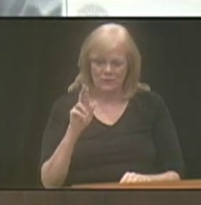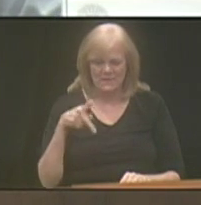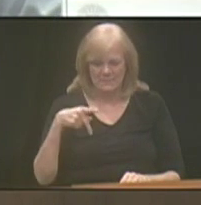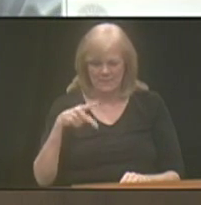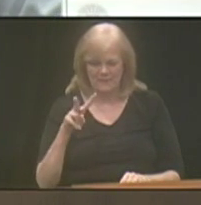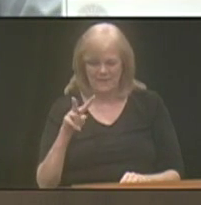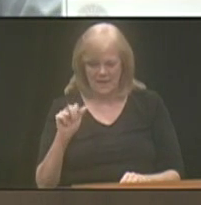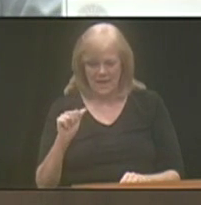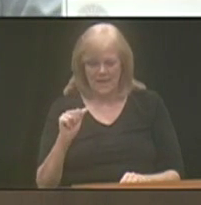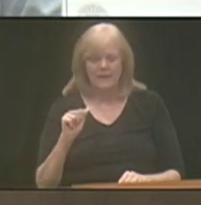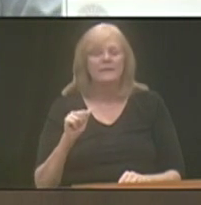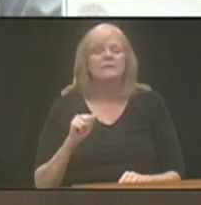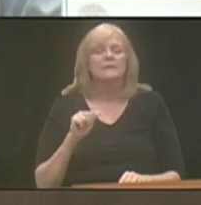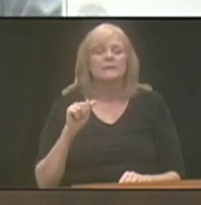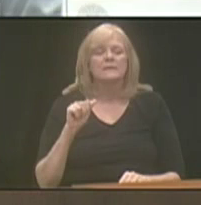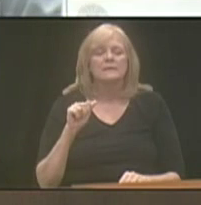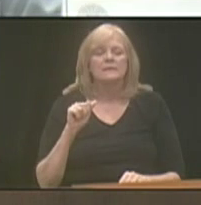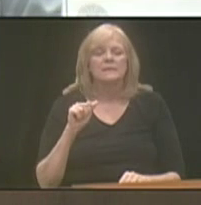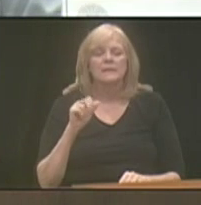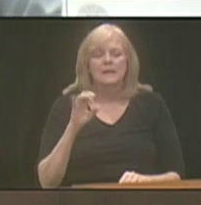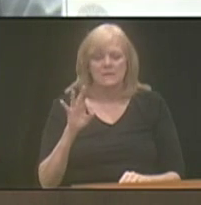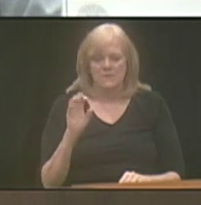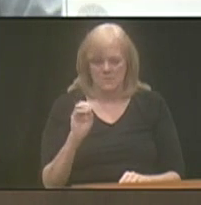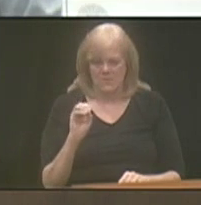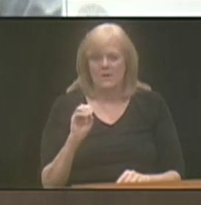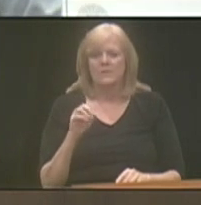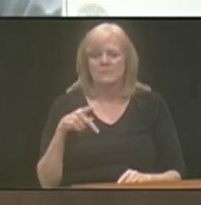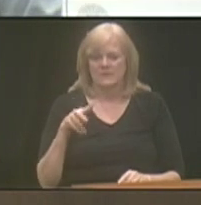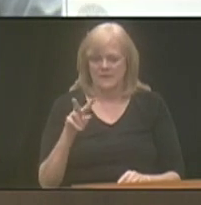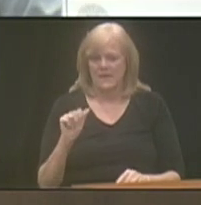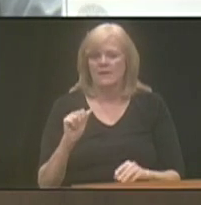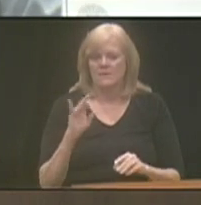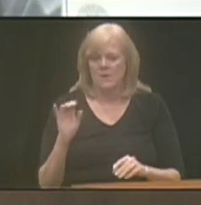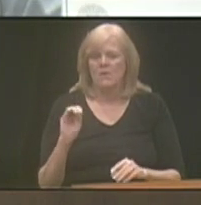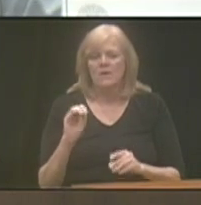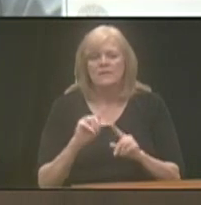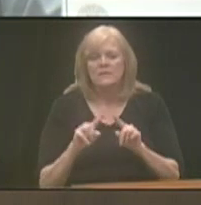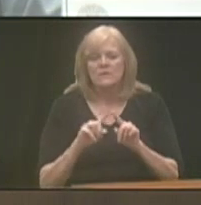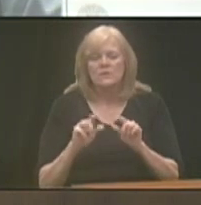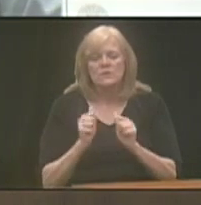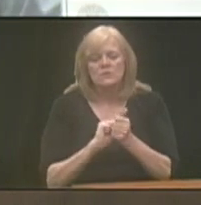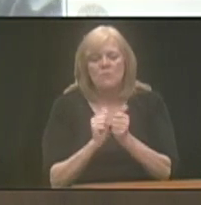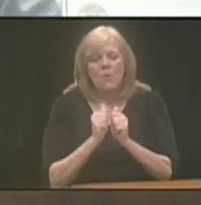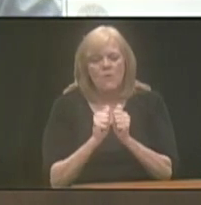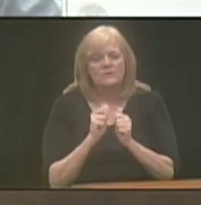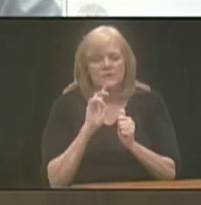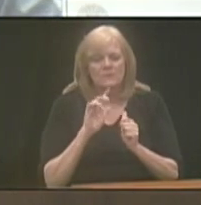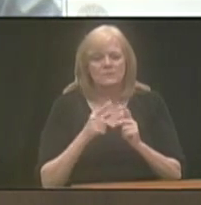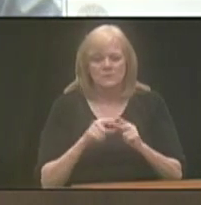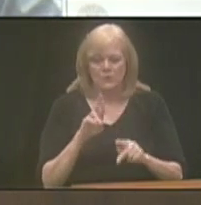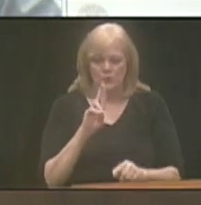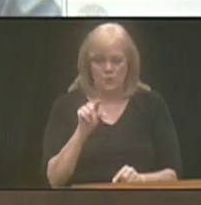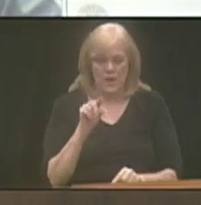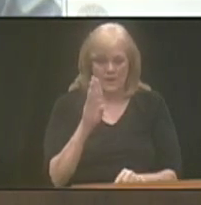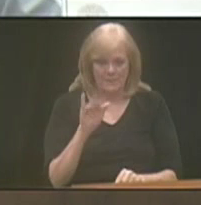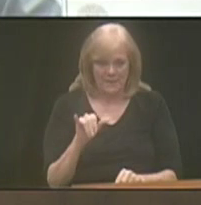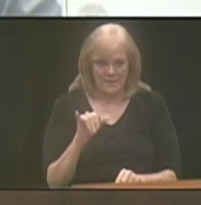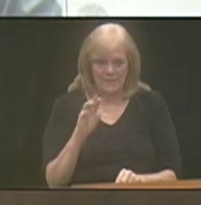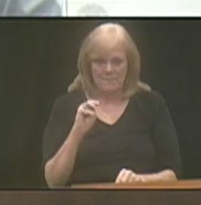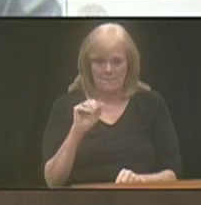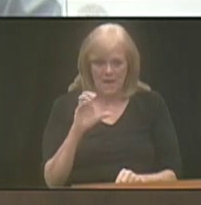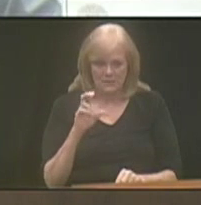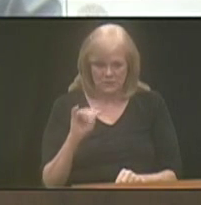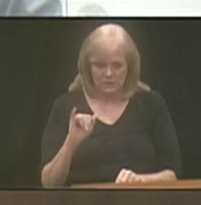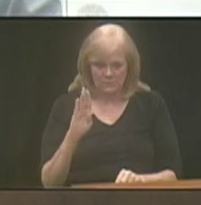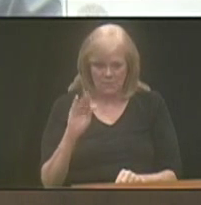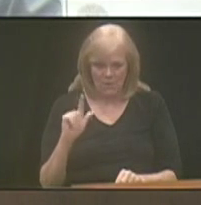to form Paralympic Sports Omaha. And there's lots of different sports that will be starting up here, rugby, bocce ball,